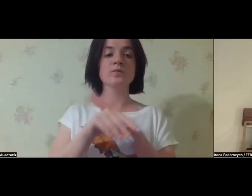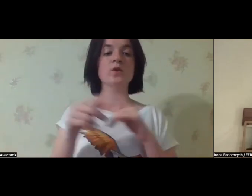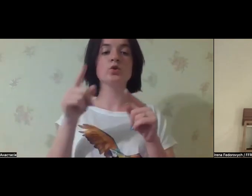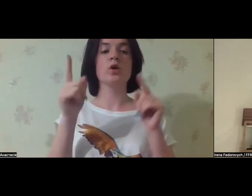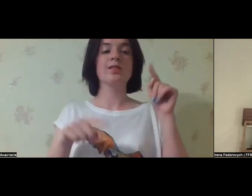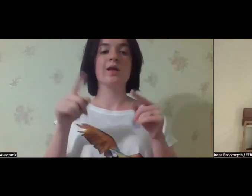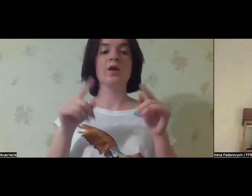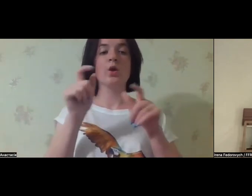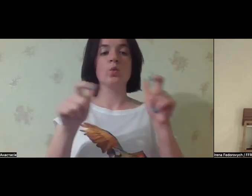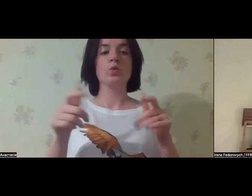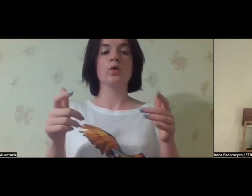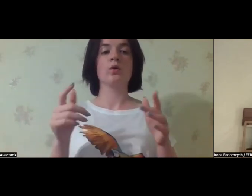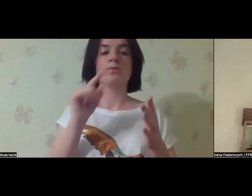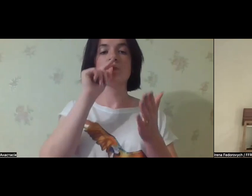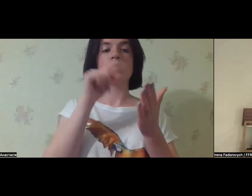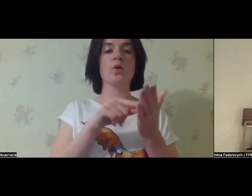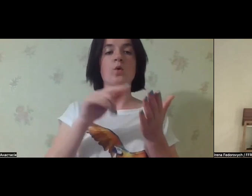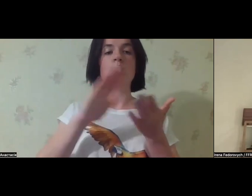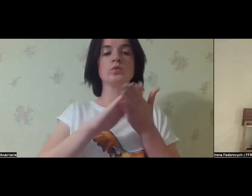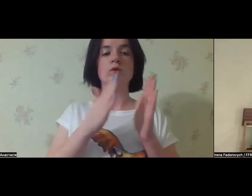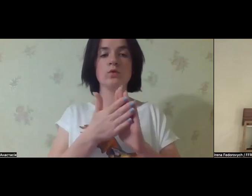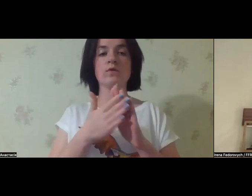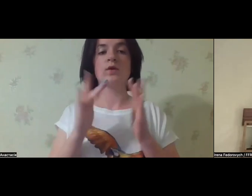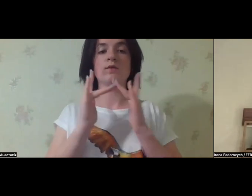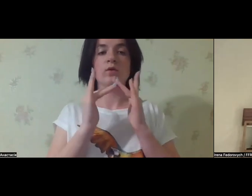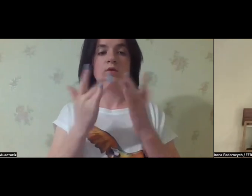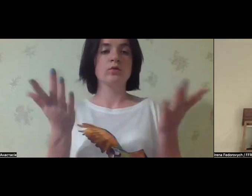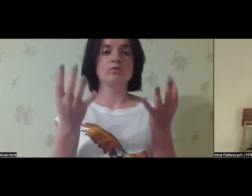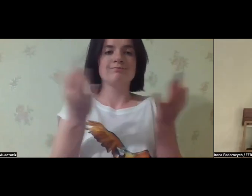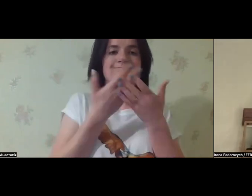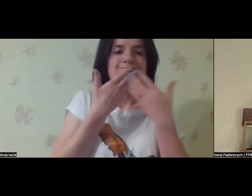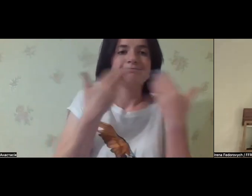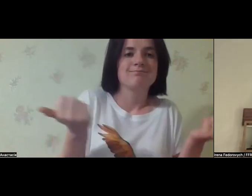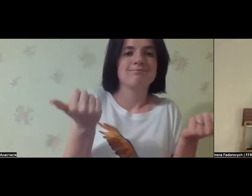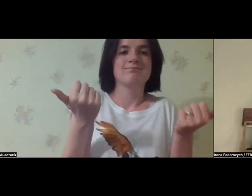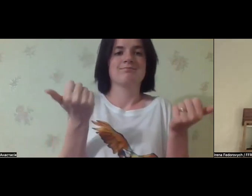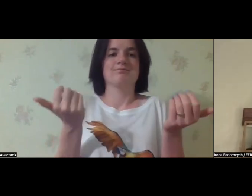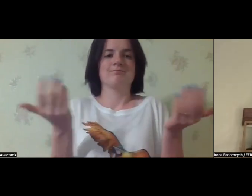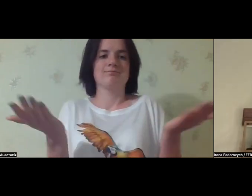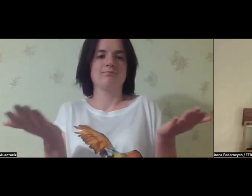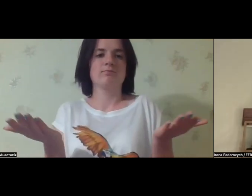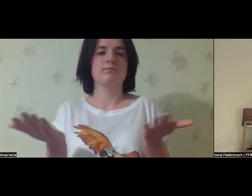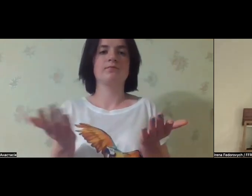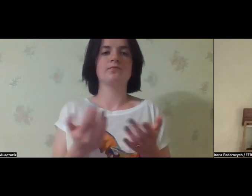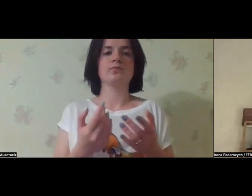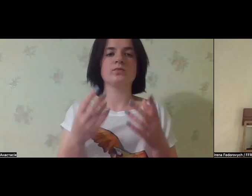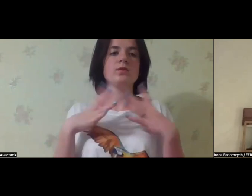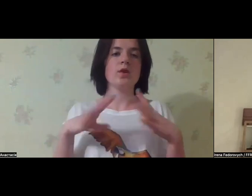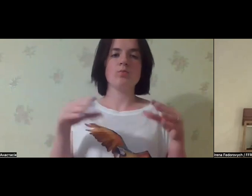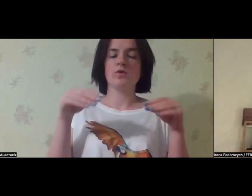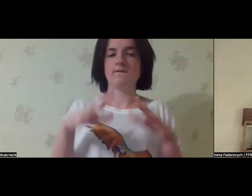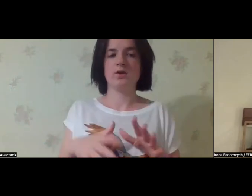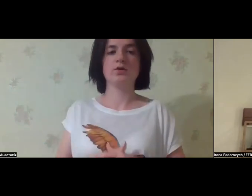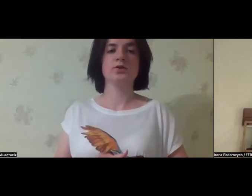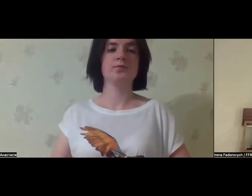people with disabilities. Therefore, some adult people, older age people, they end up in the institutions because they didn't have anywhere to